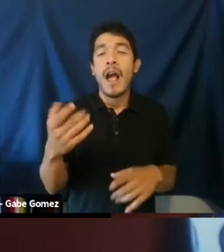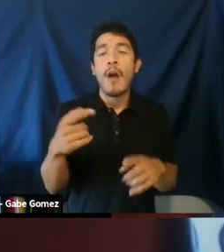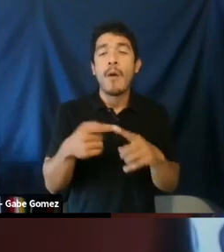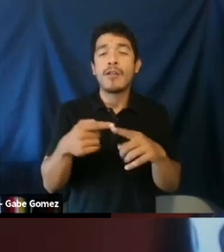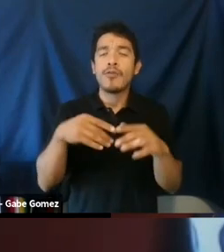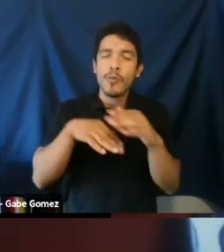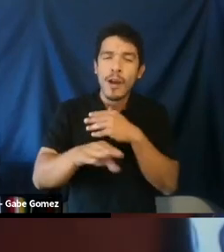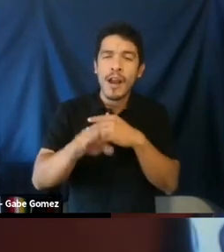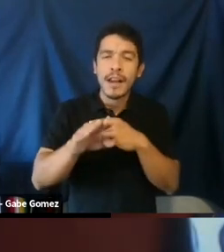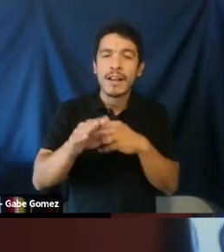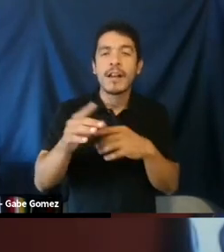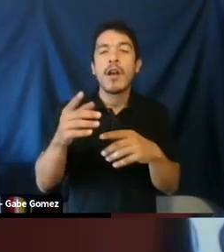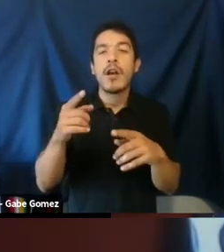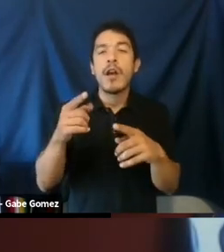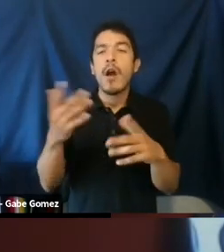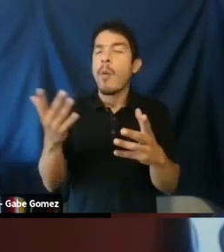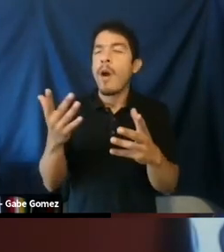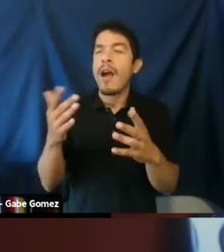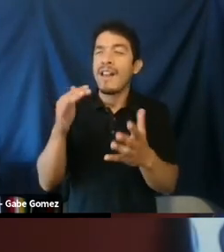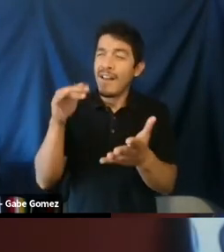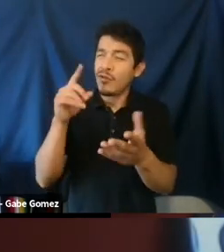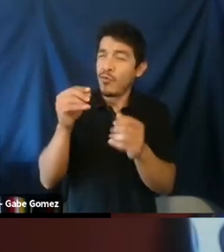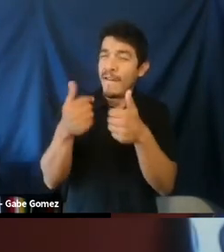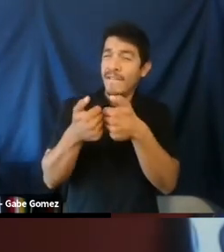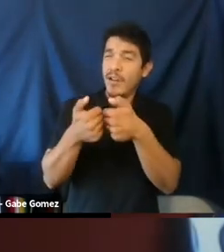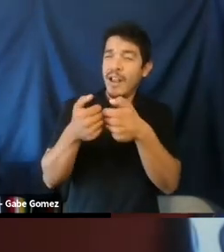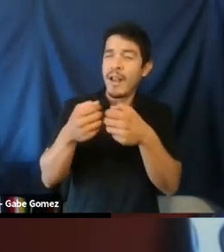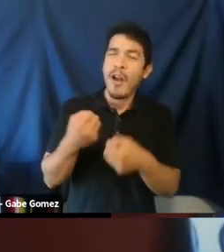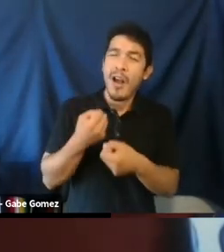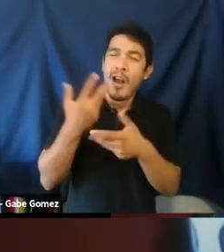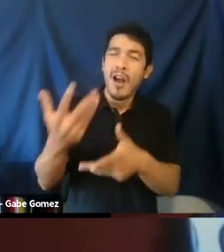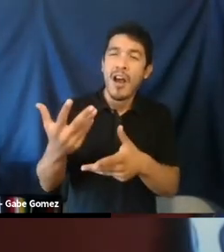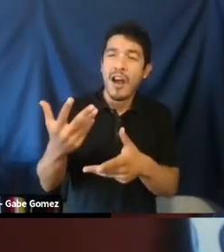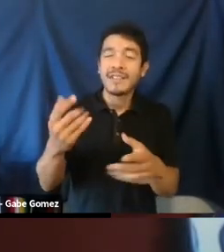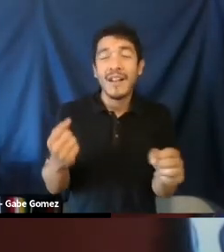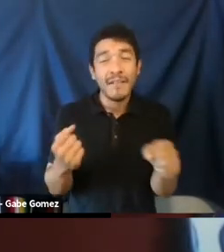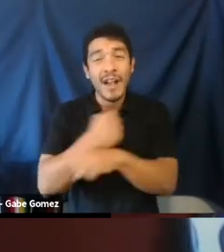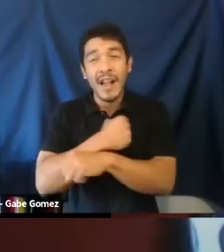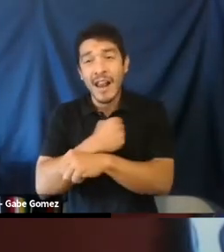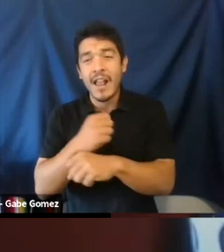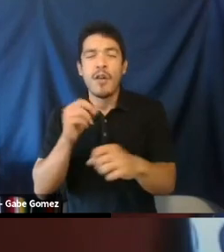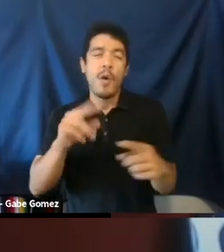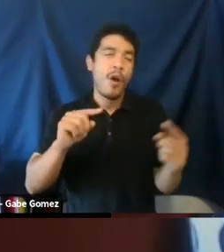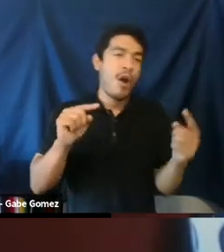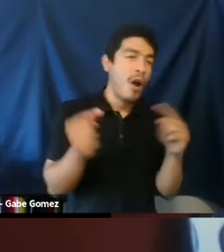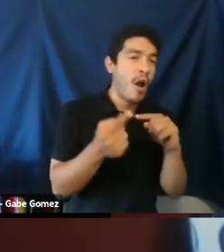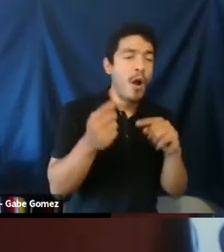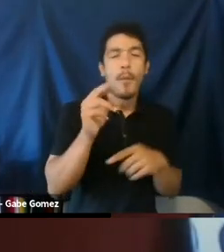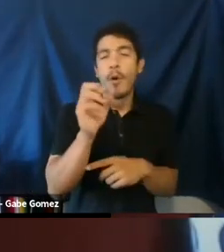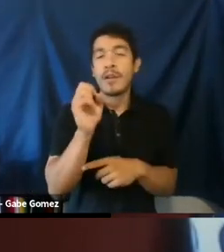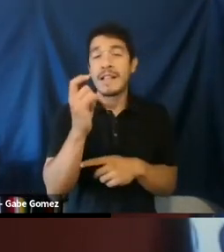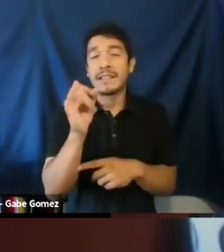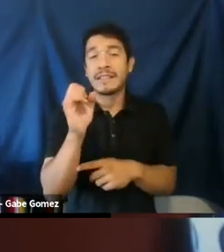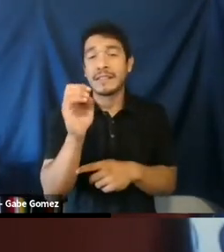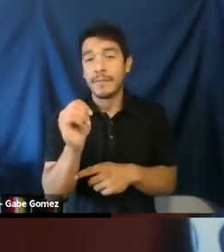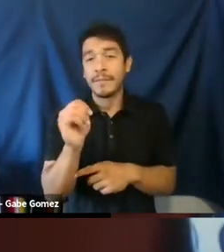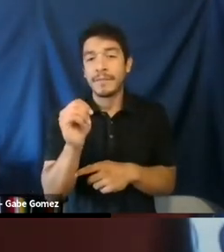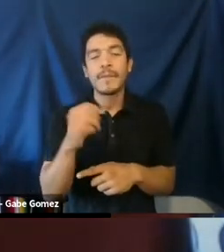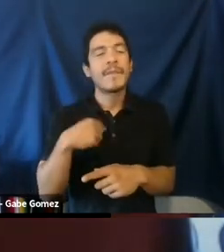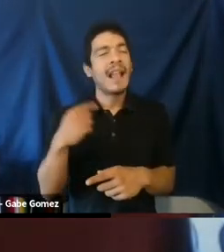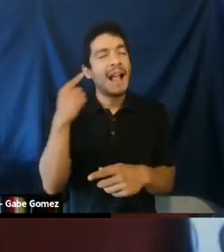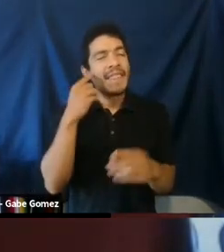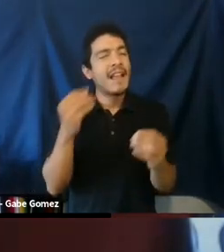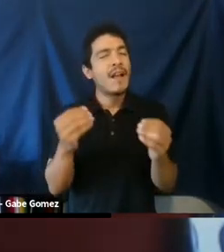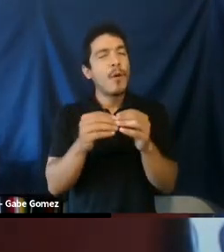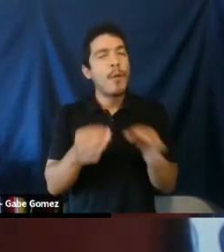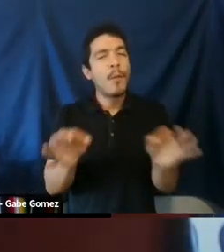but we stepped into this study wanting to go beyond the question that's often asked, which is to video games cause harm to they lead to violence, they lead